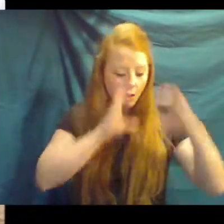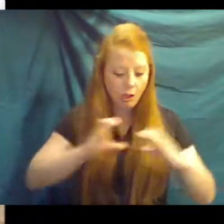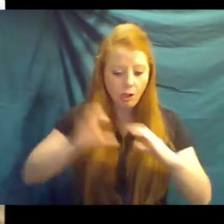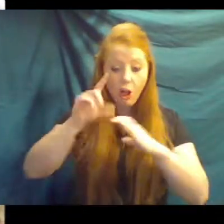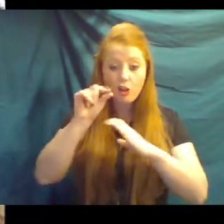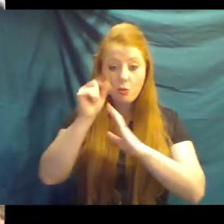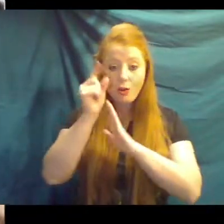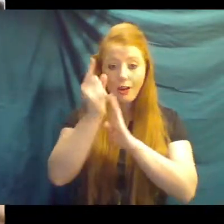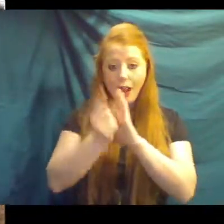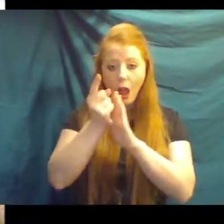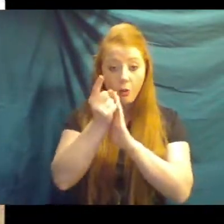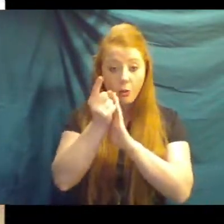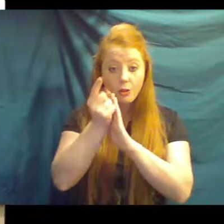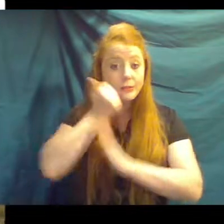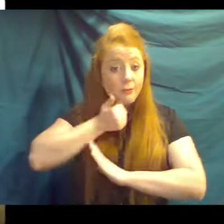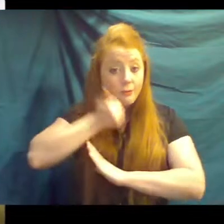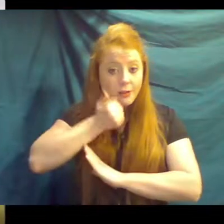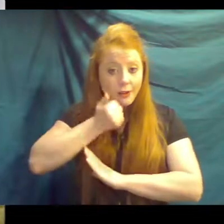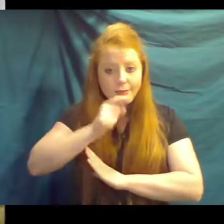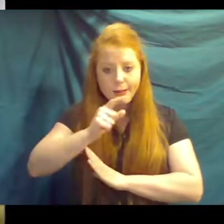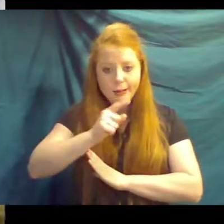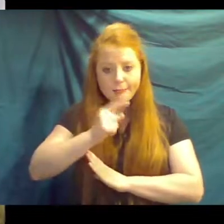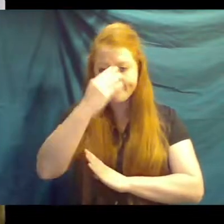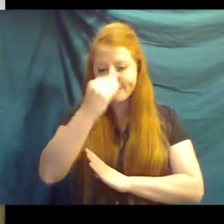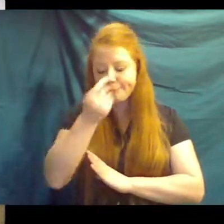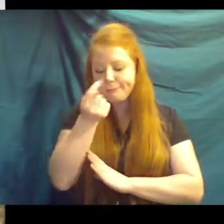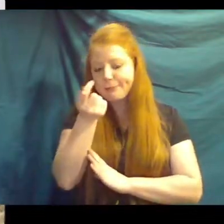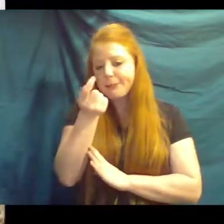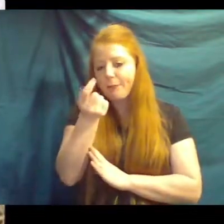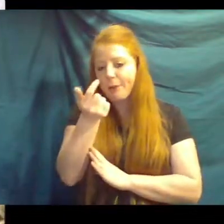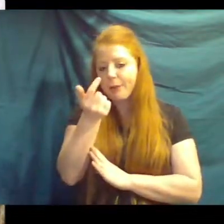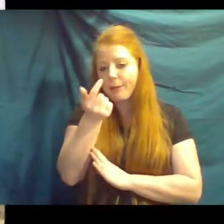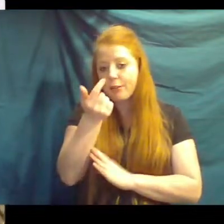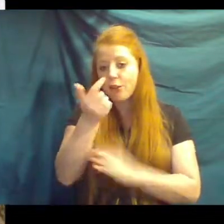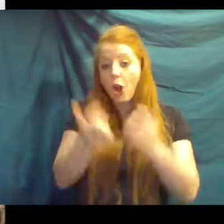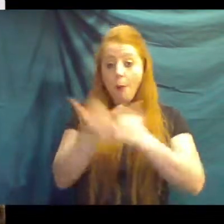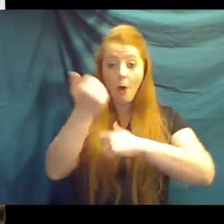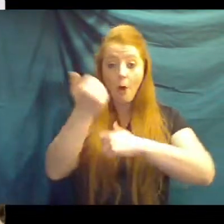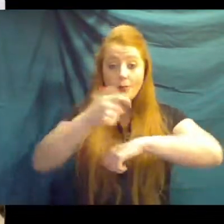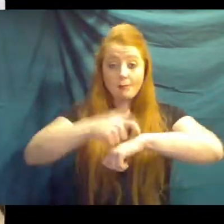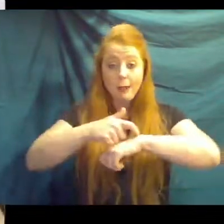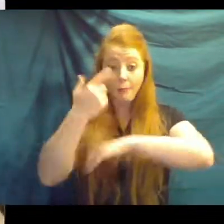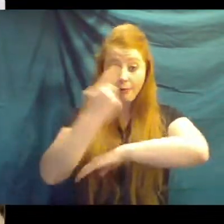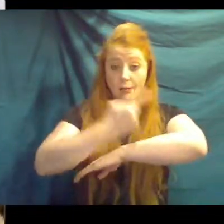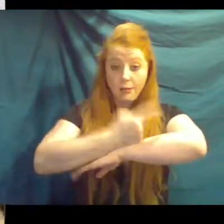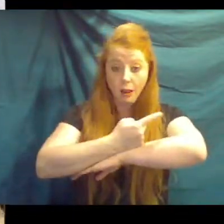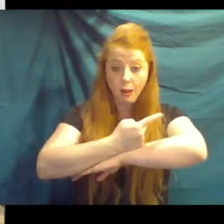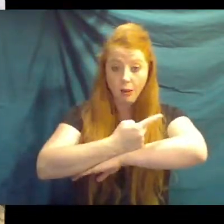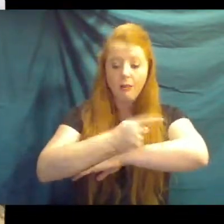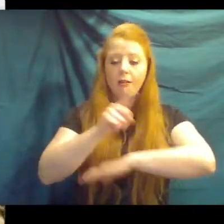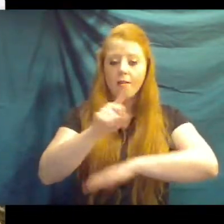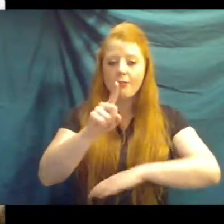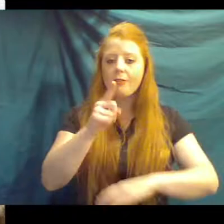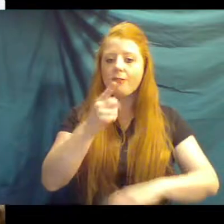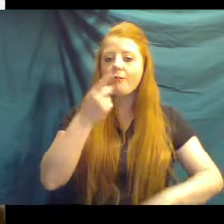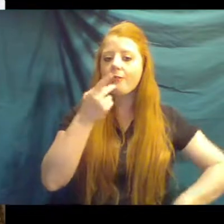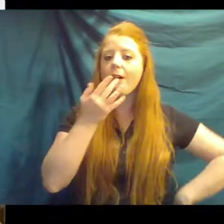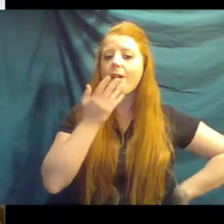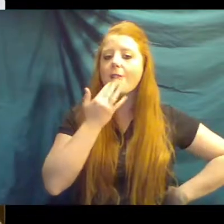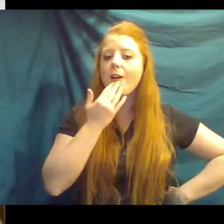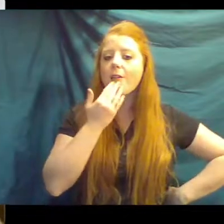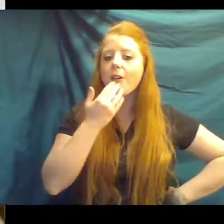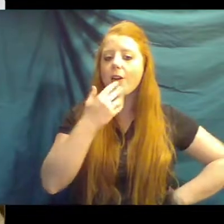so they hardly sleep. So their tongues are out in that sun most hours of the day. So it's that purple color to prevent them from getting sunburned.